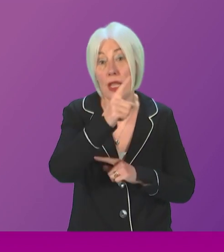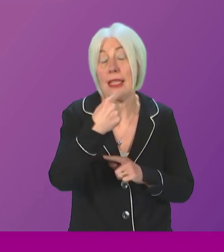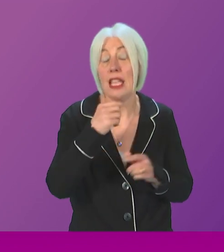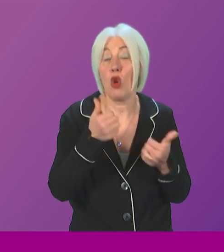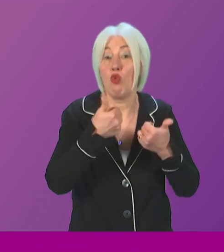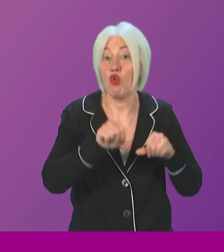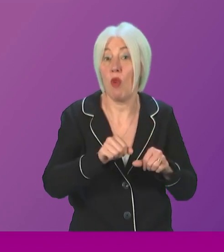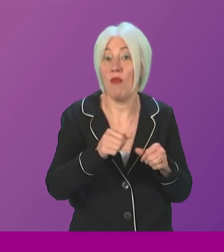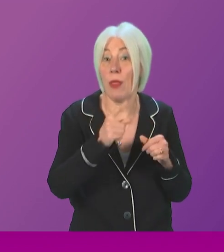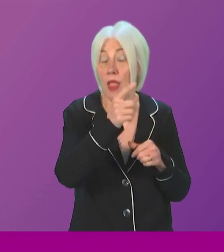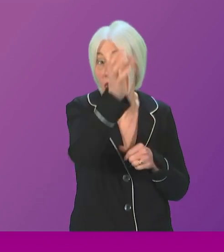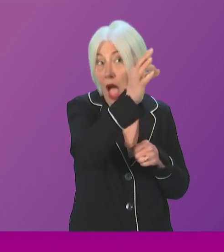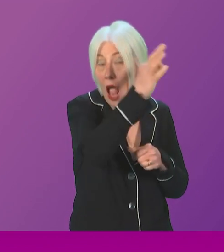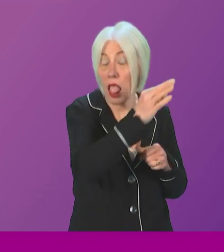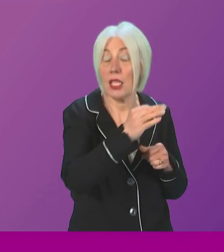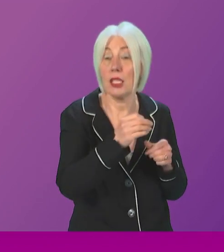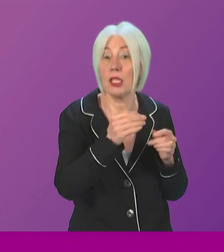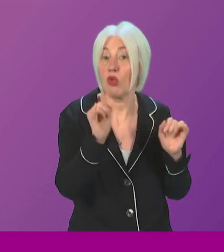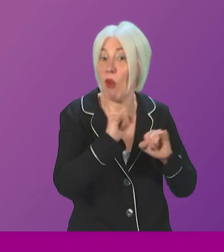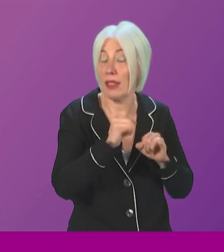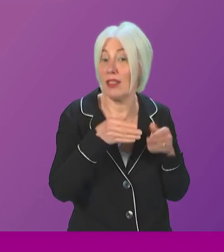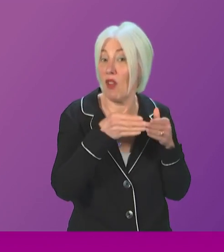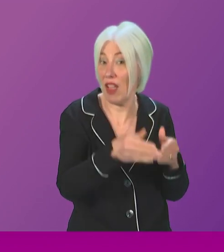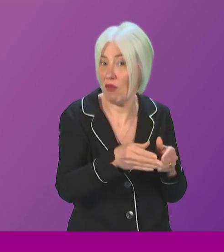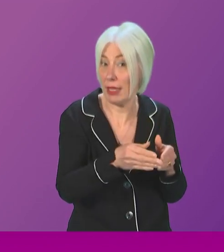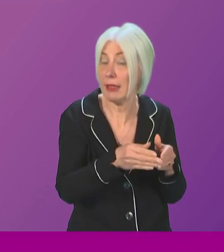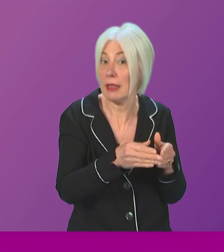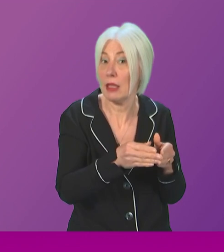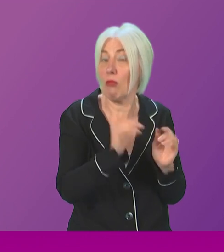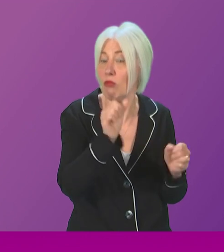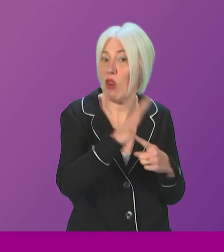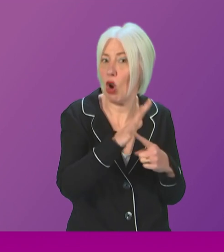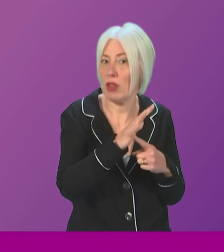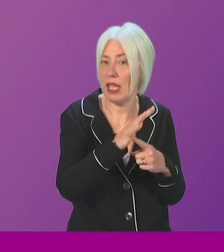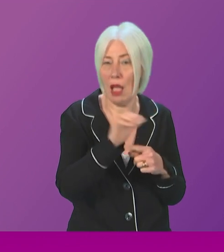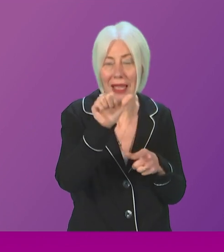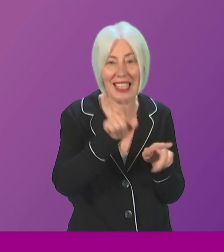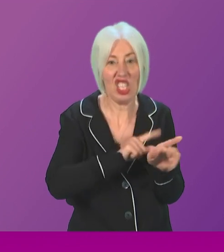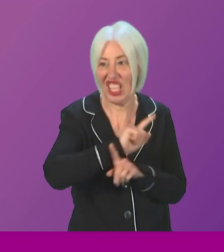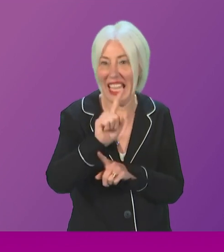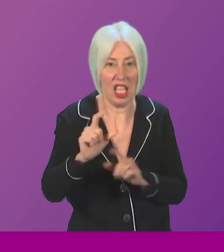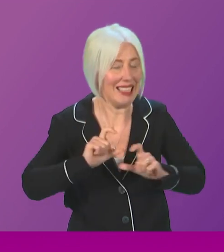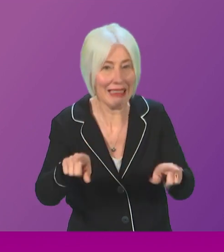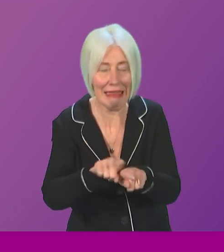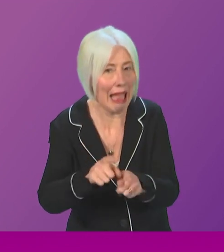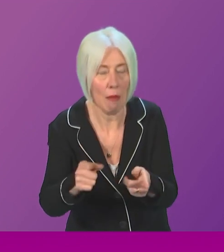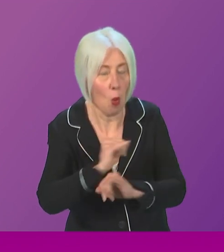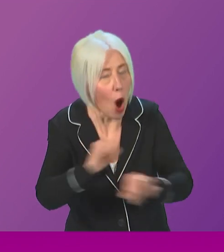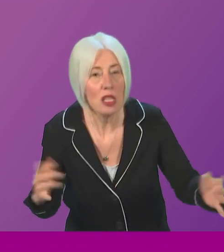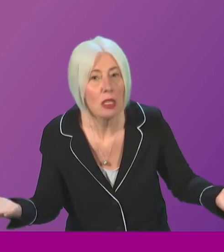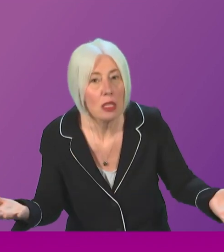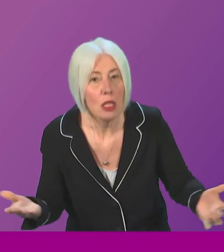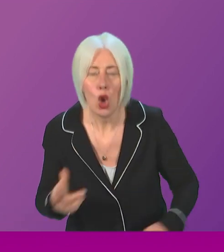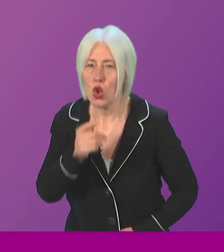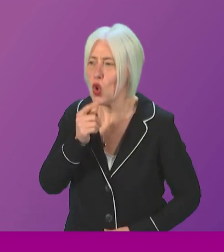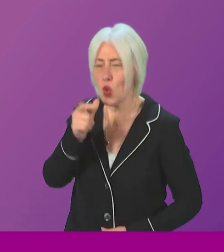crisis was a priority. Six years on, they're still waiting and it's got worse. So can I ask the First Minister, who